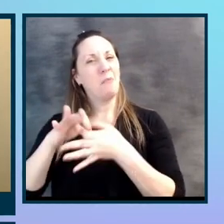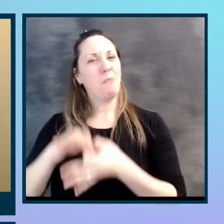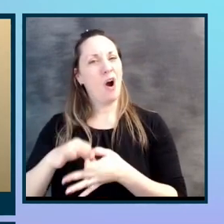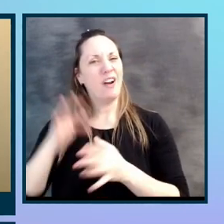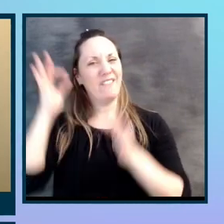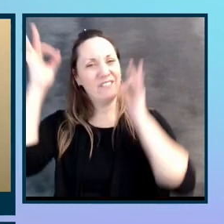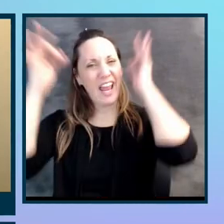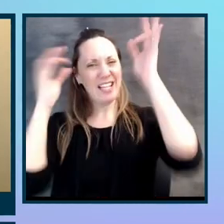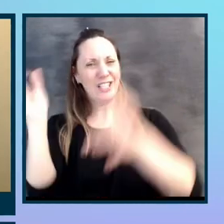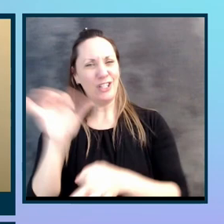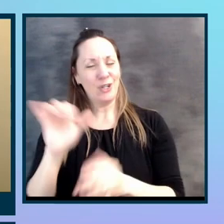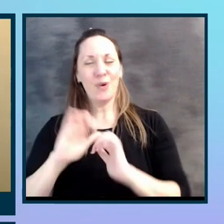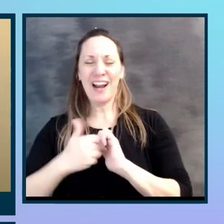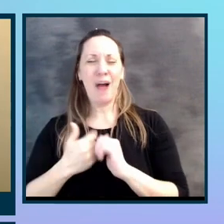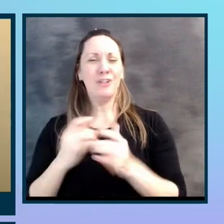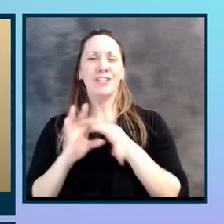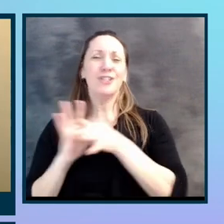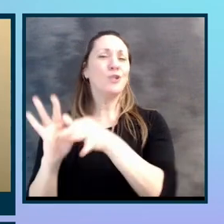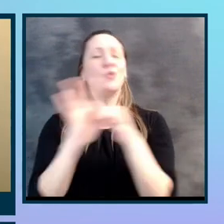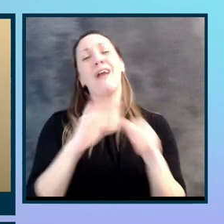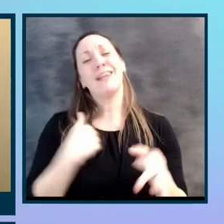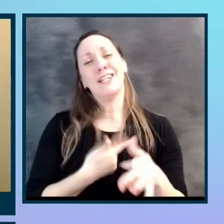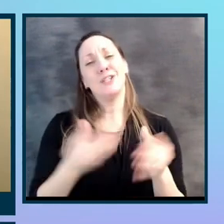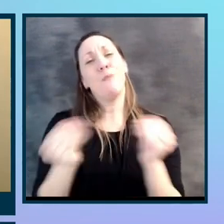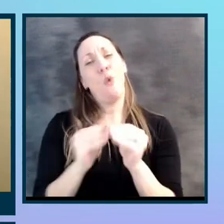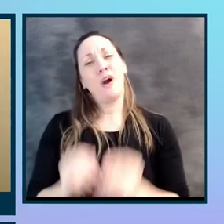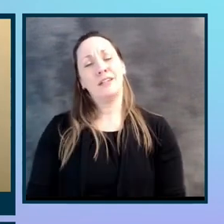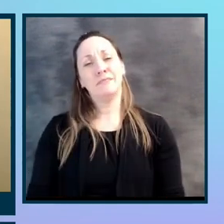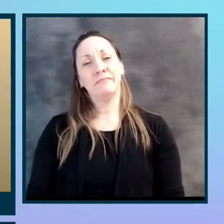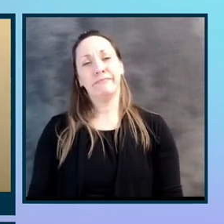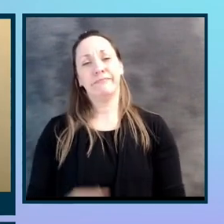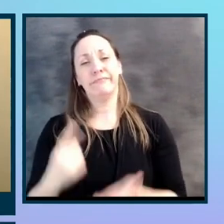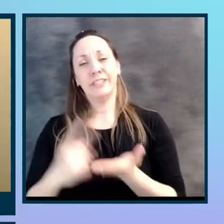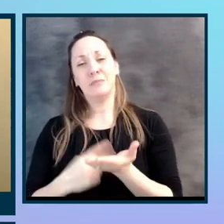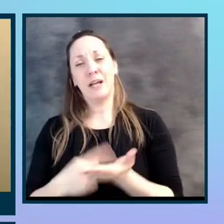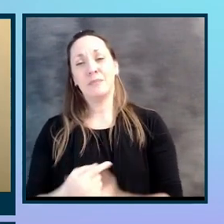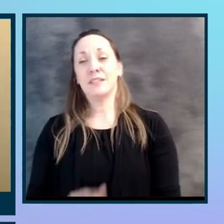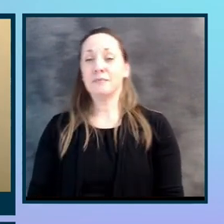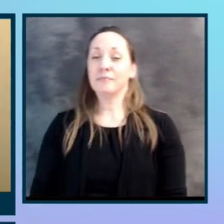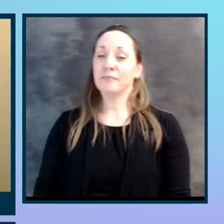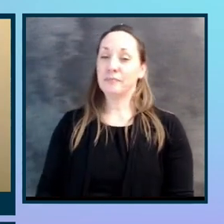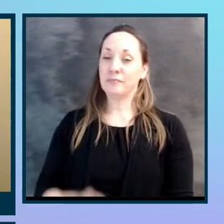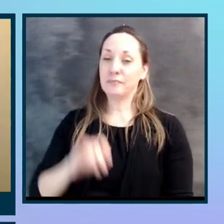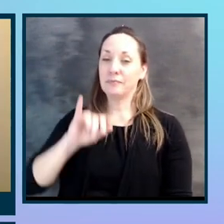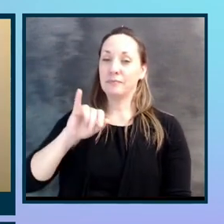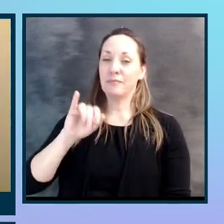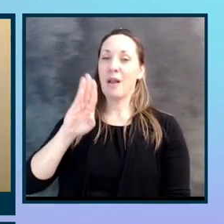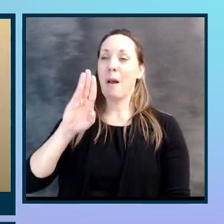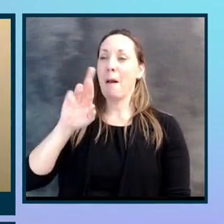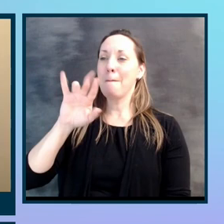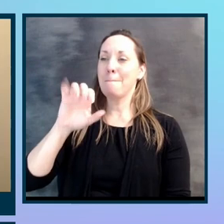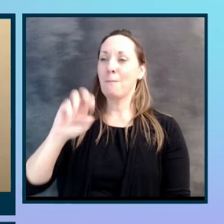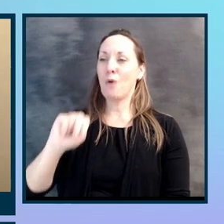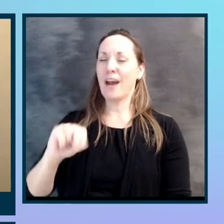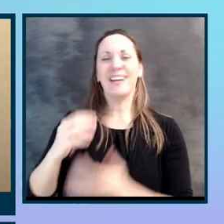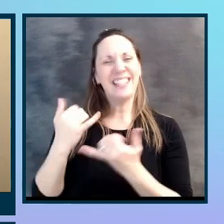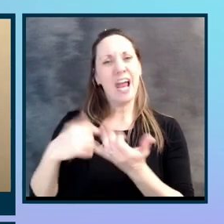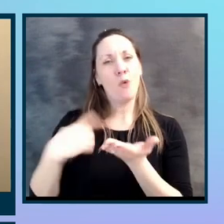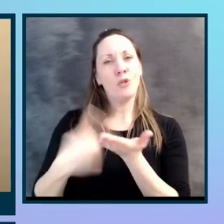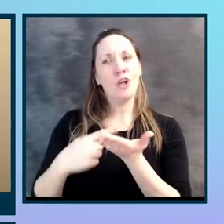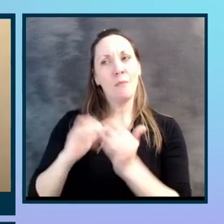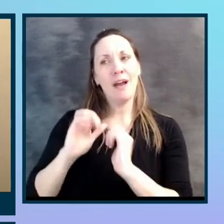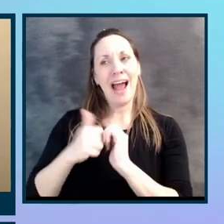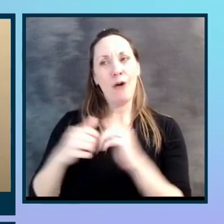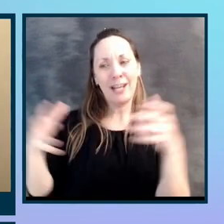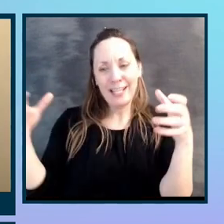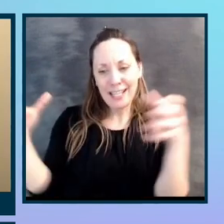how it just unites us a little bit more sometimes. Yeah. We're all talking about trying to get together, uh, this upcoming